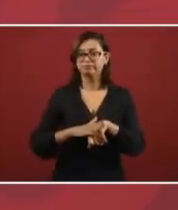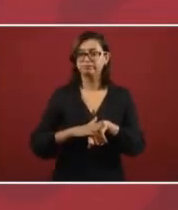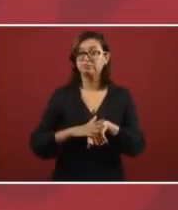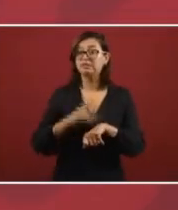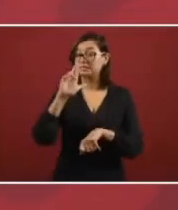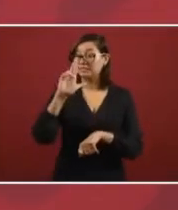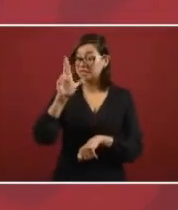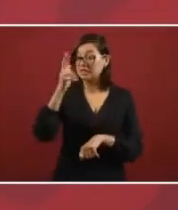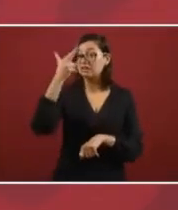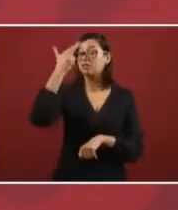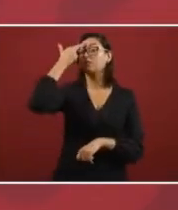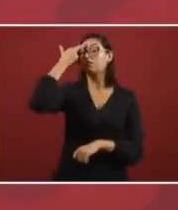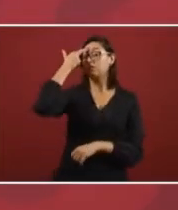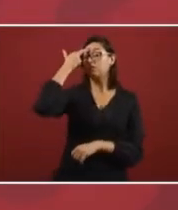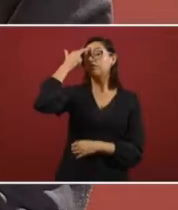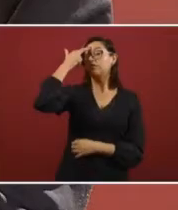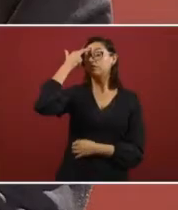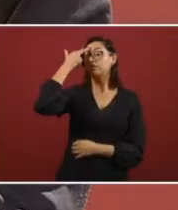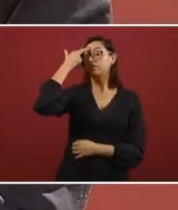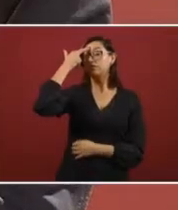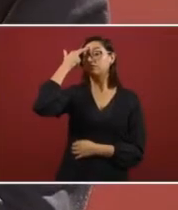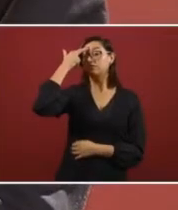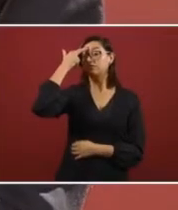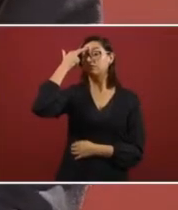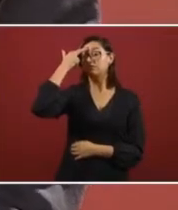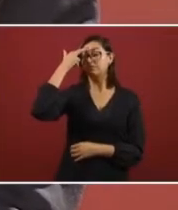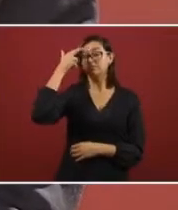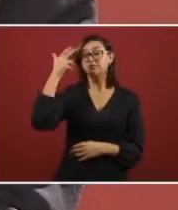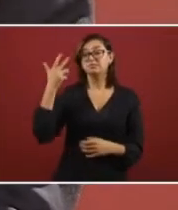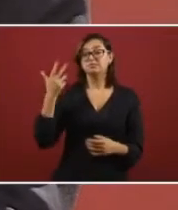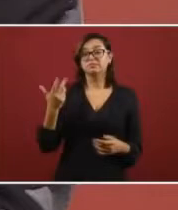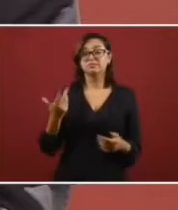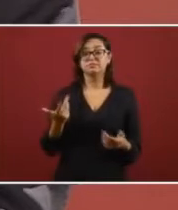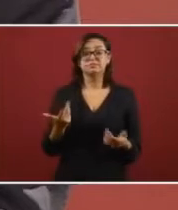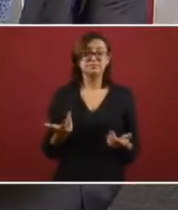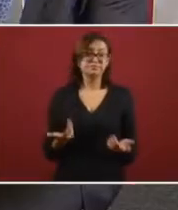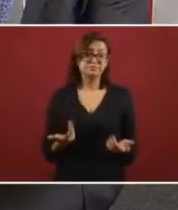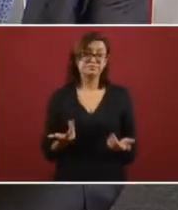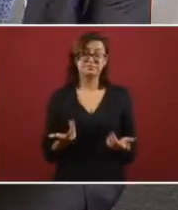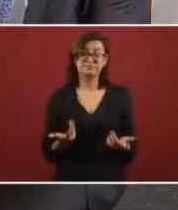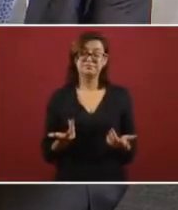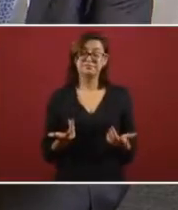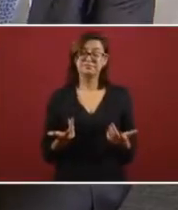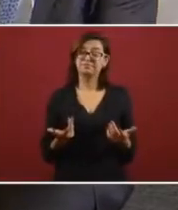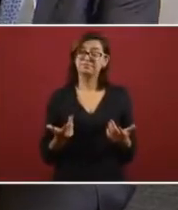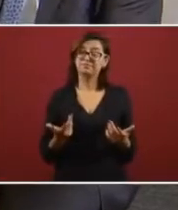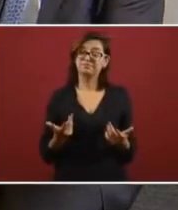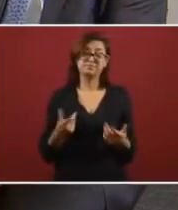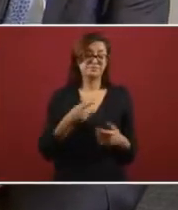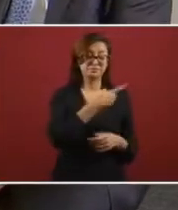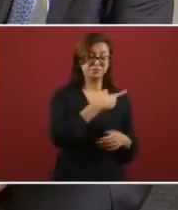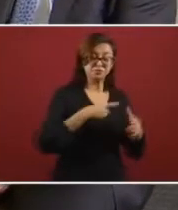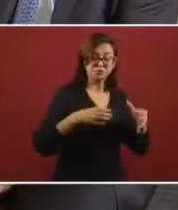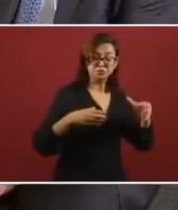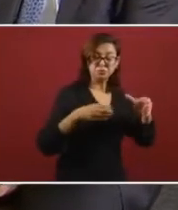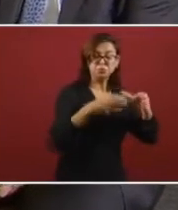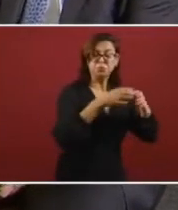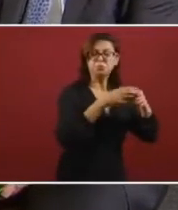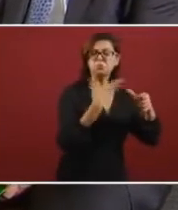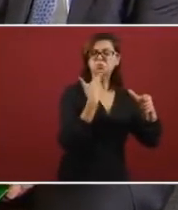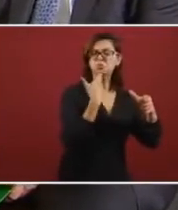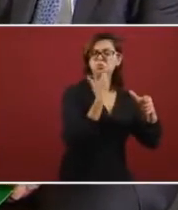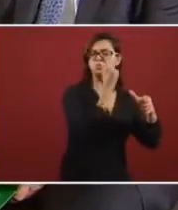account and not forget that they lied these